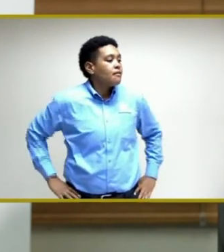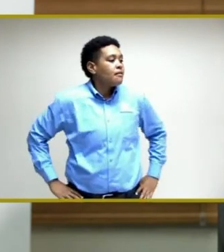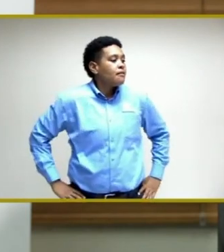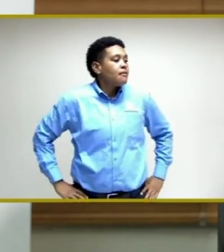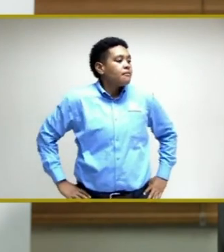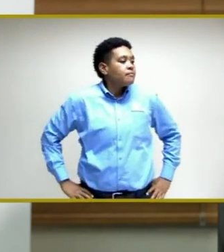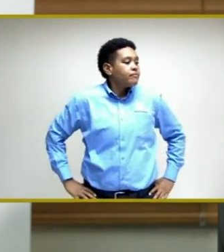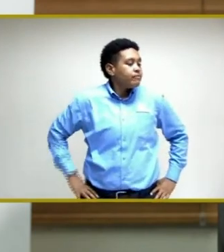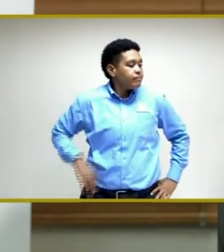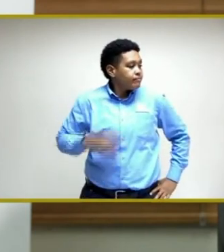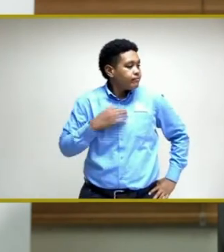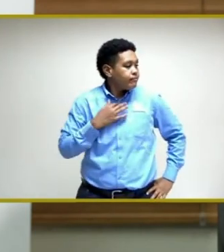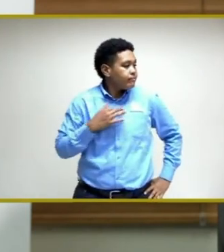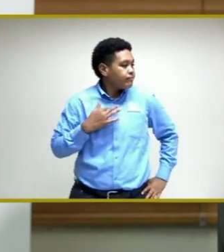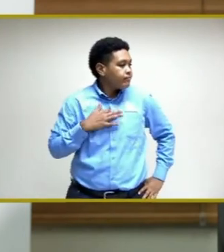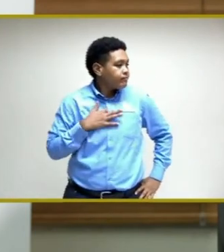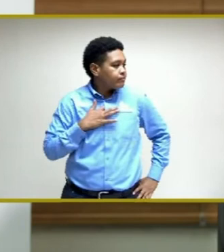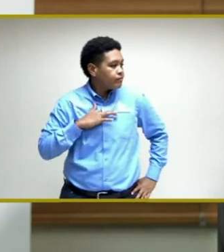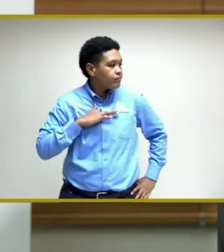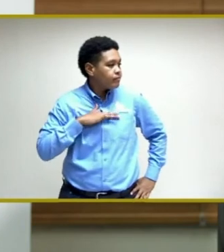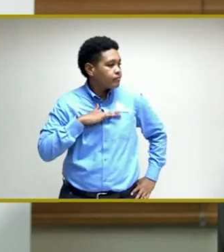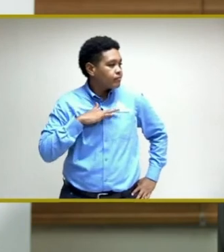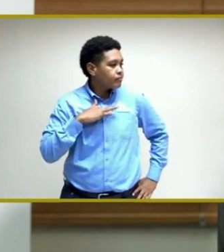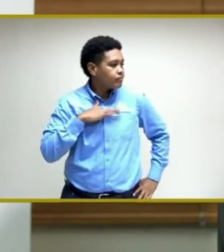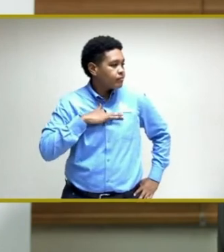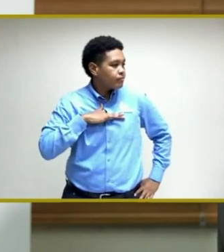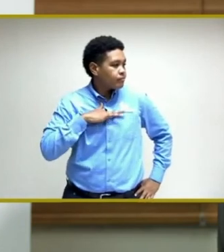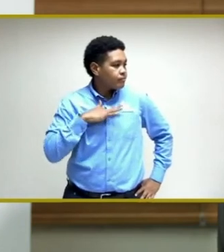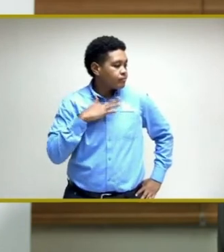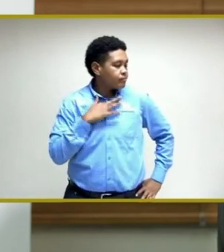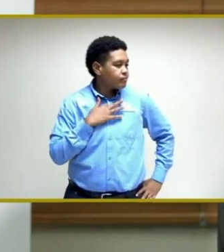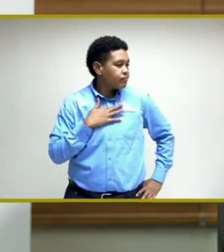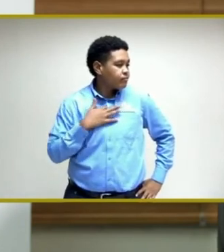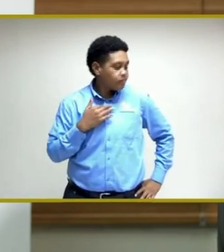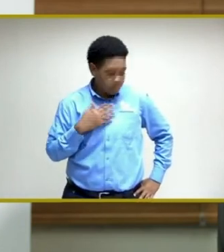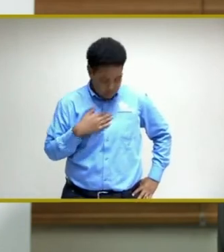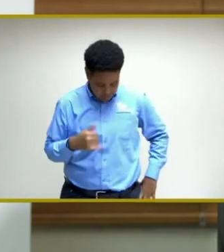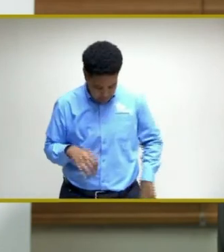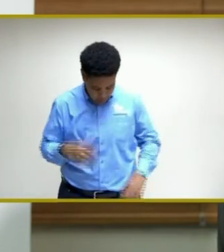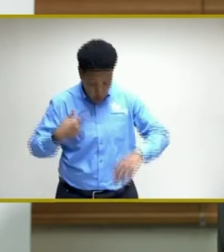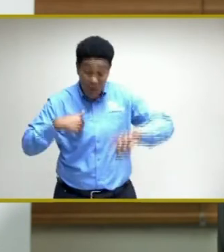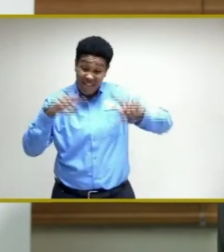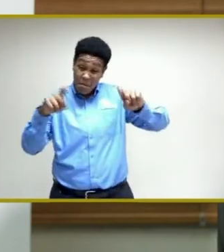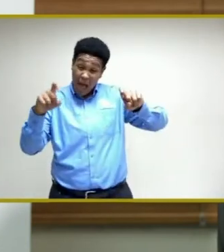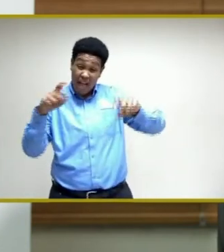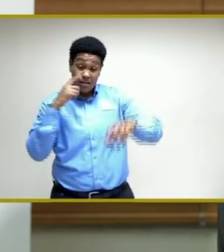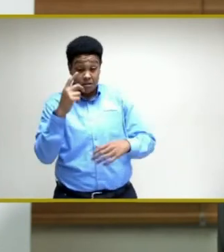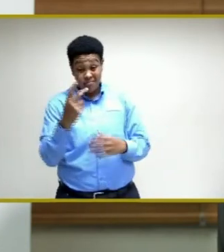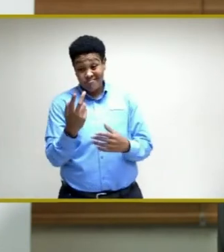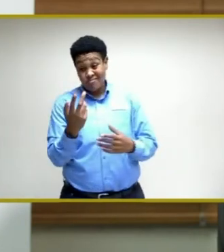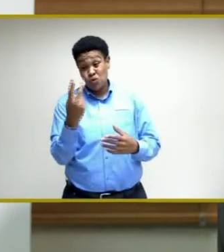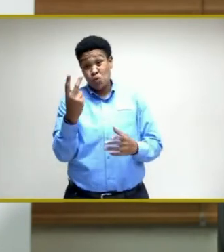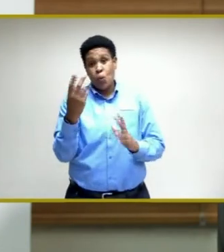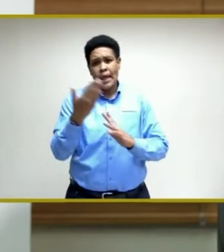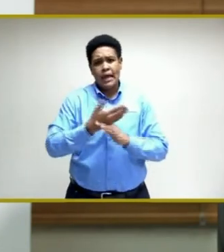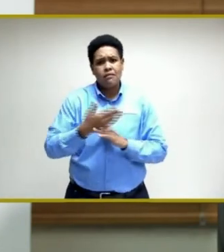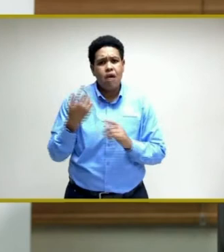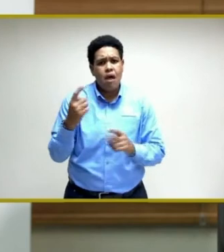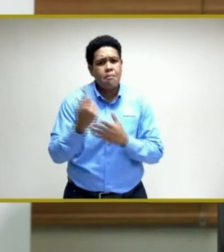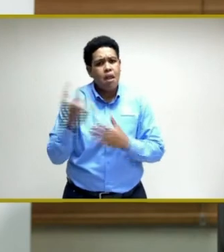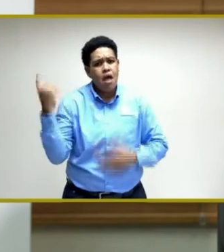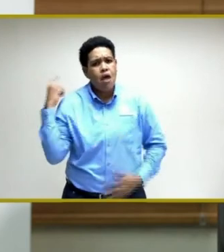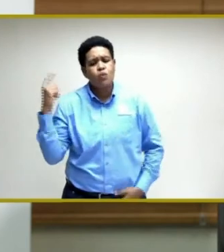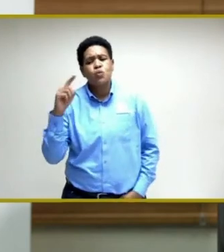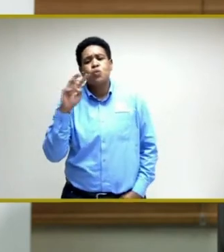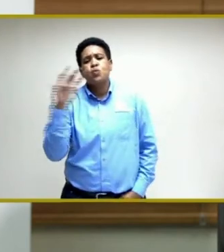So while we have piloted, as I said some time ago, last week, two such interventions, West